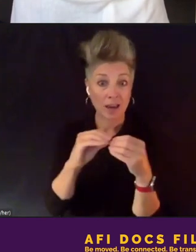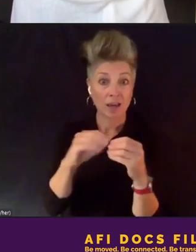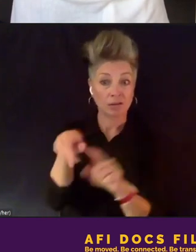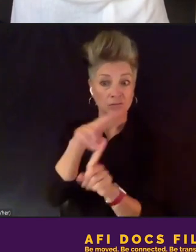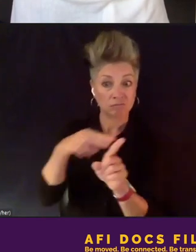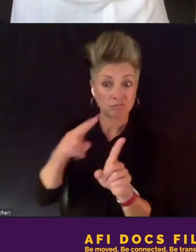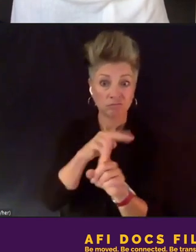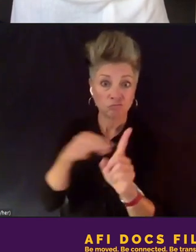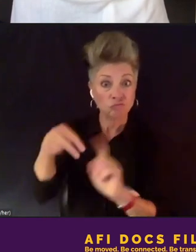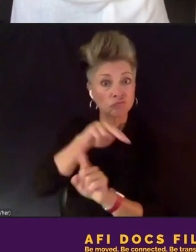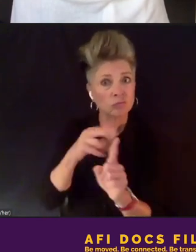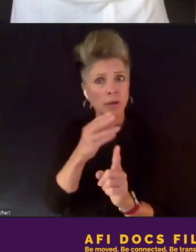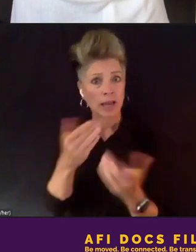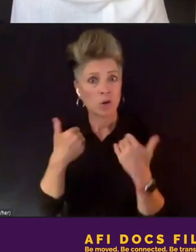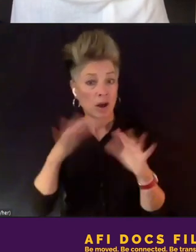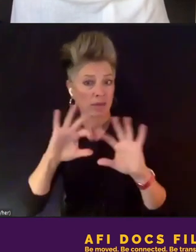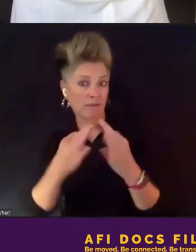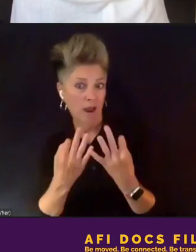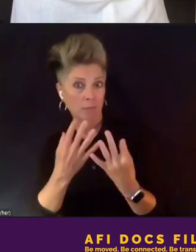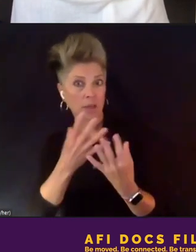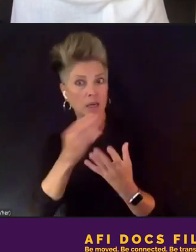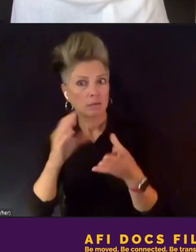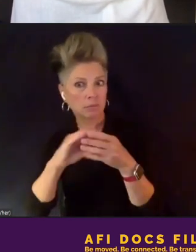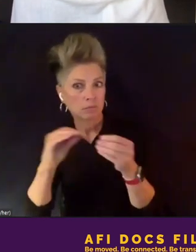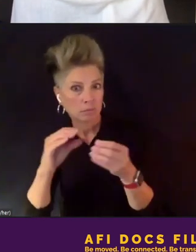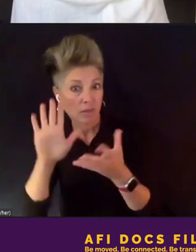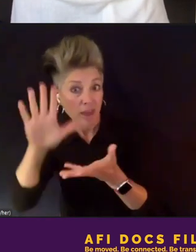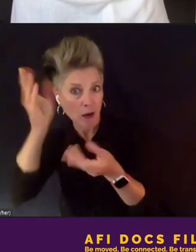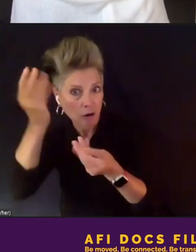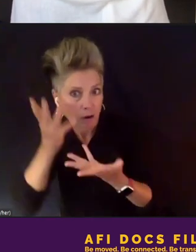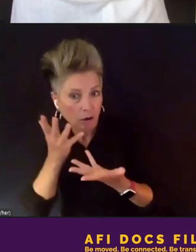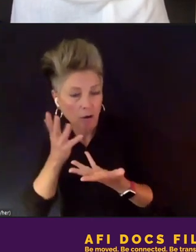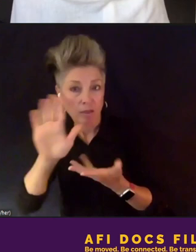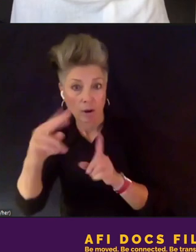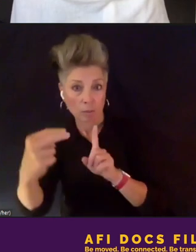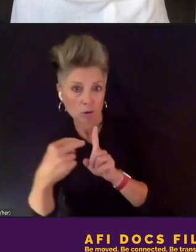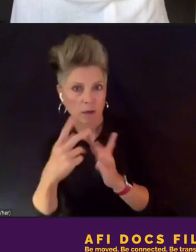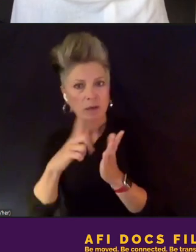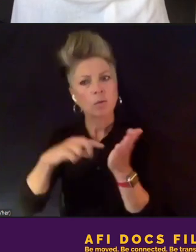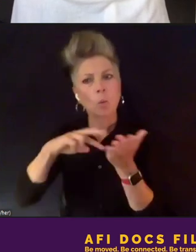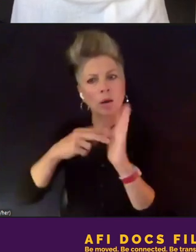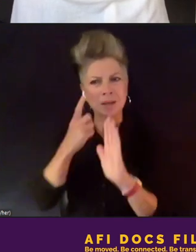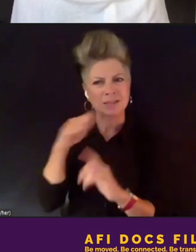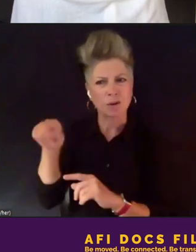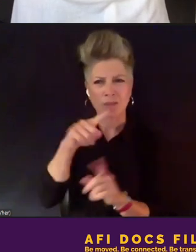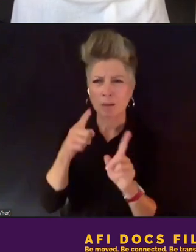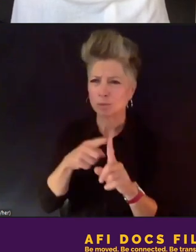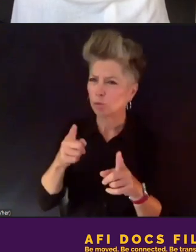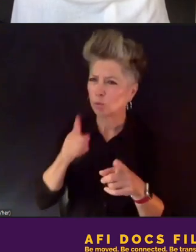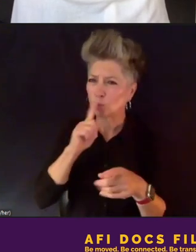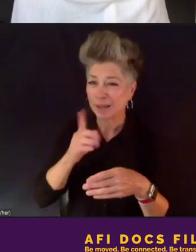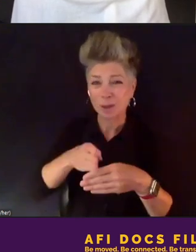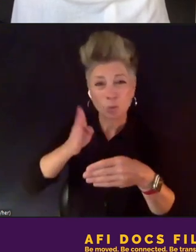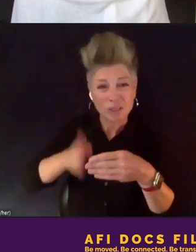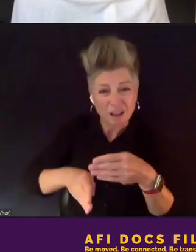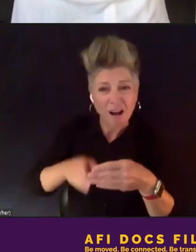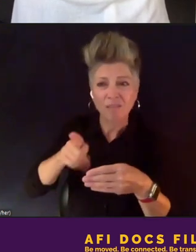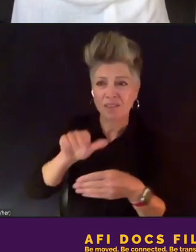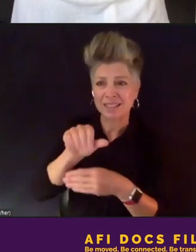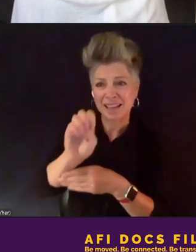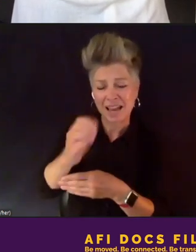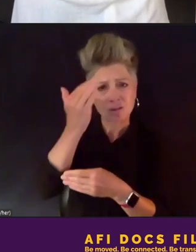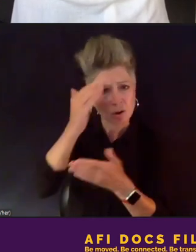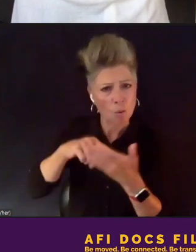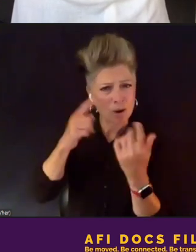to and kind of getting their perspective and what what it means to them to resolve this case and really what's at stake. So talk about your